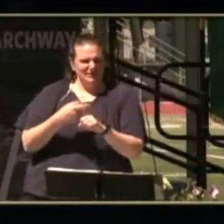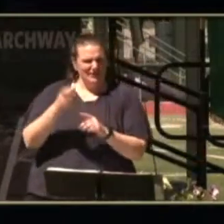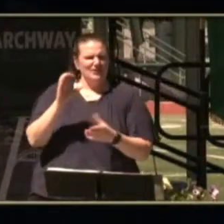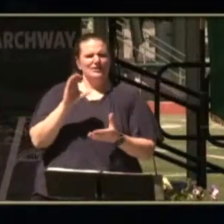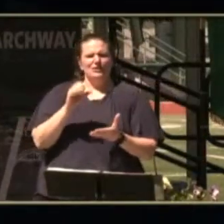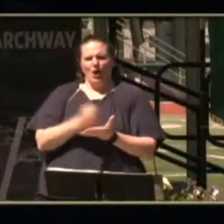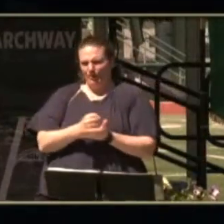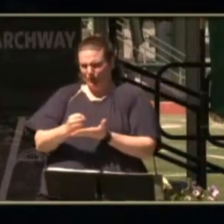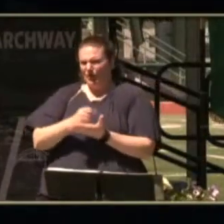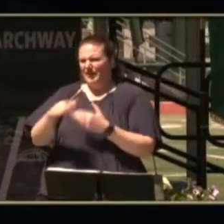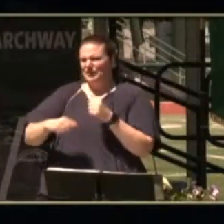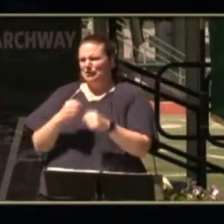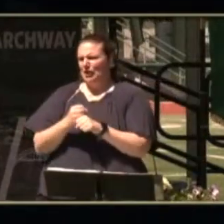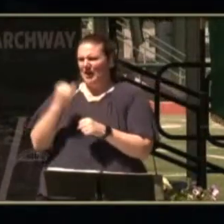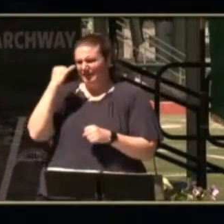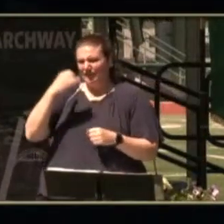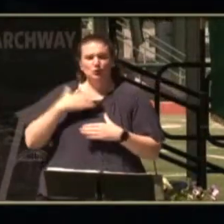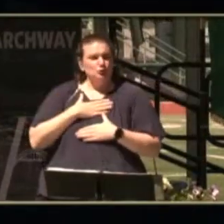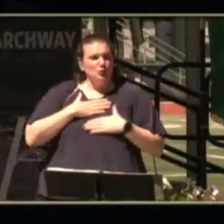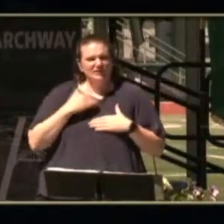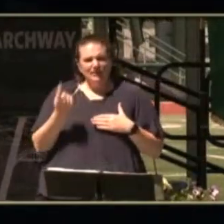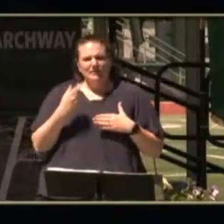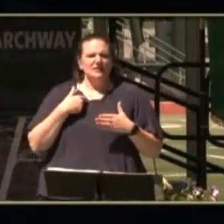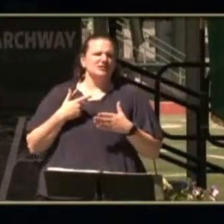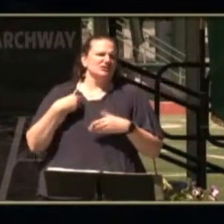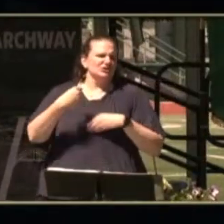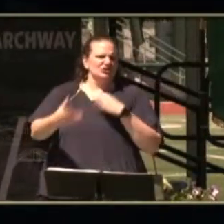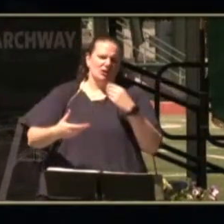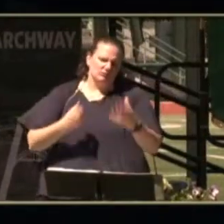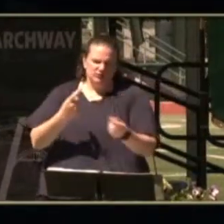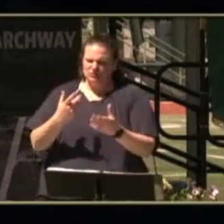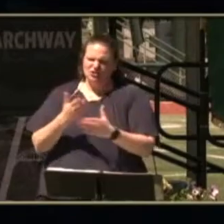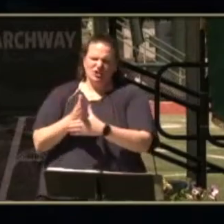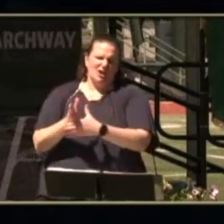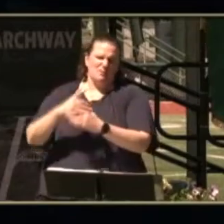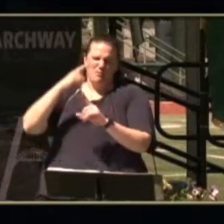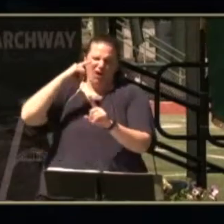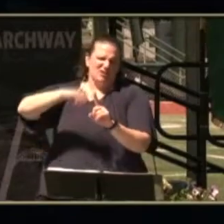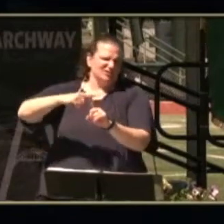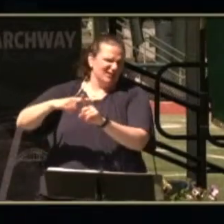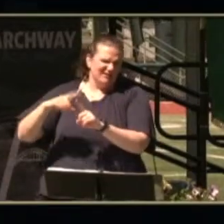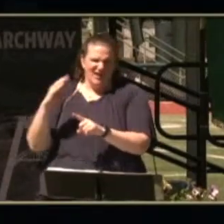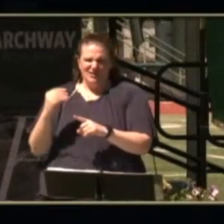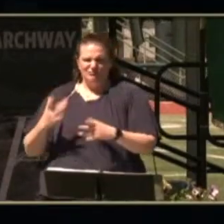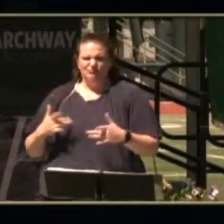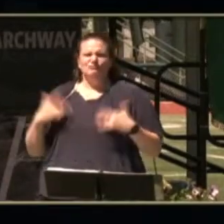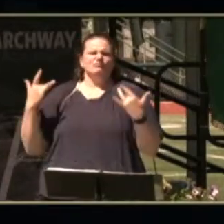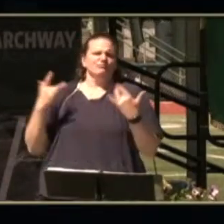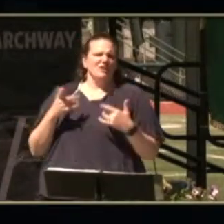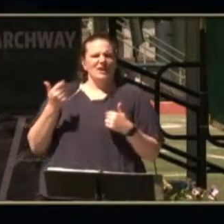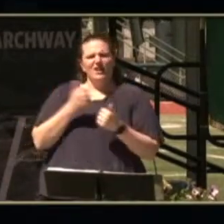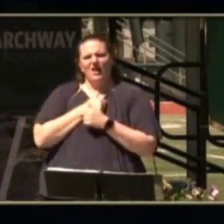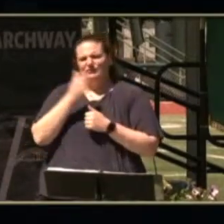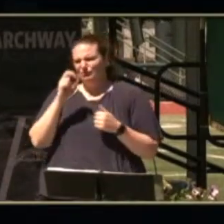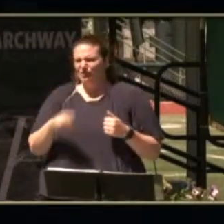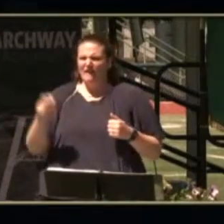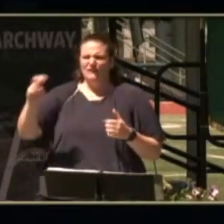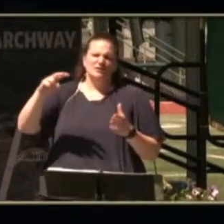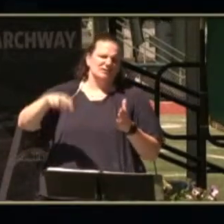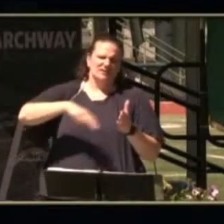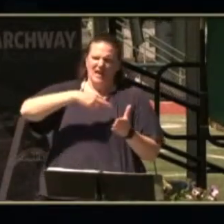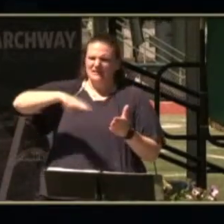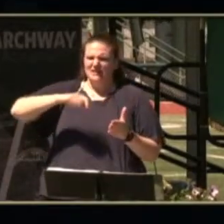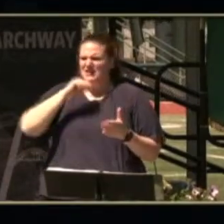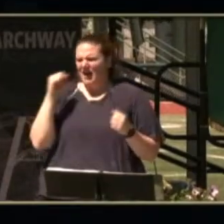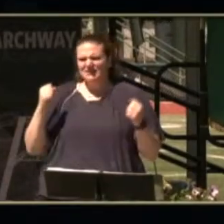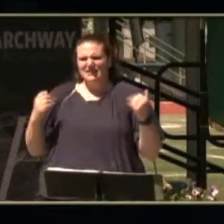year and when luke enjoys something he is generous in sharing his positivity and enthusiasm he loves to travel dance and is